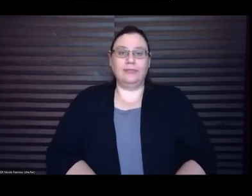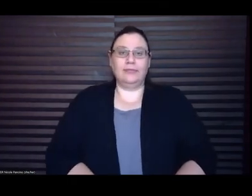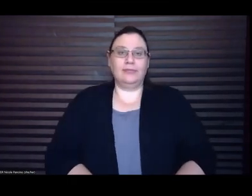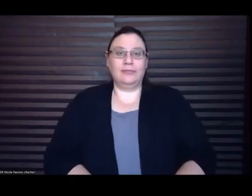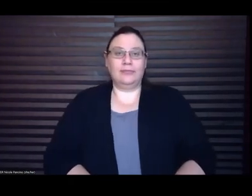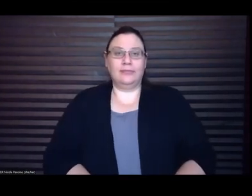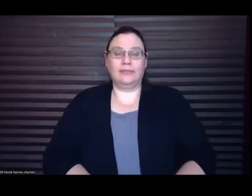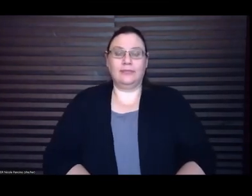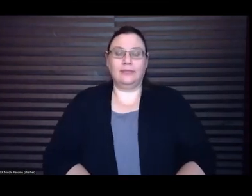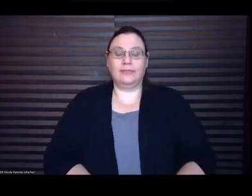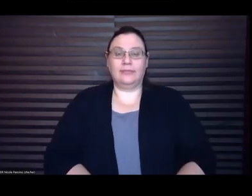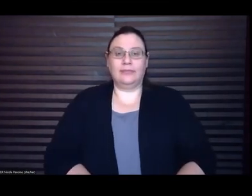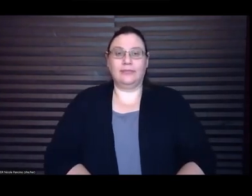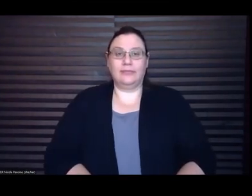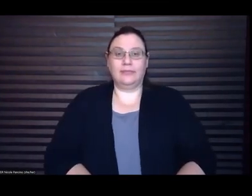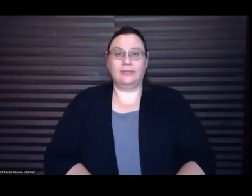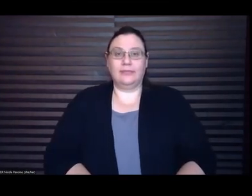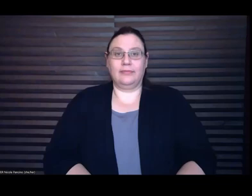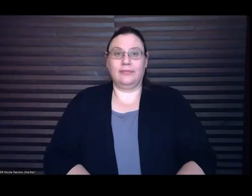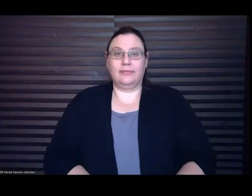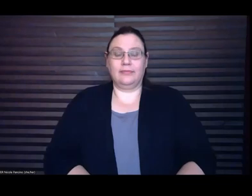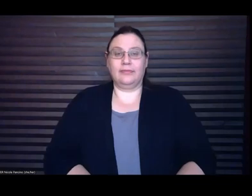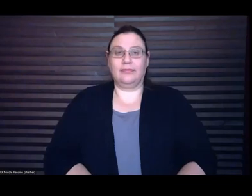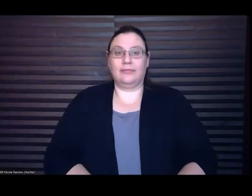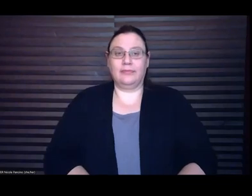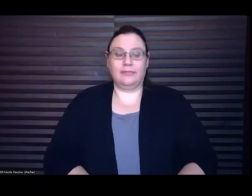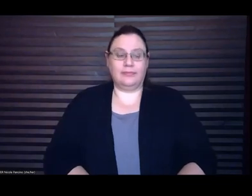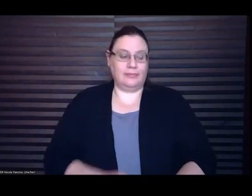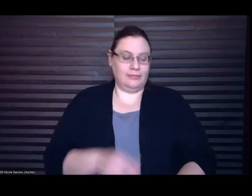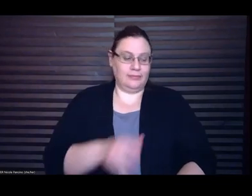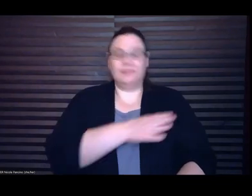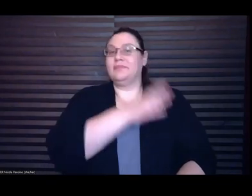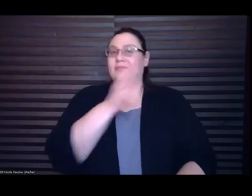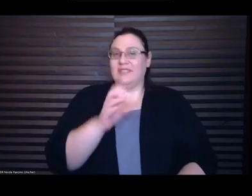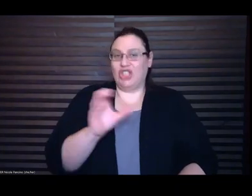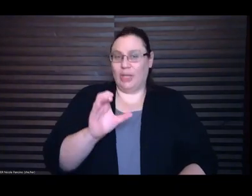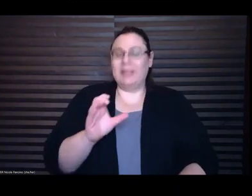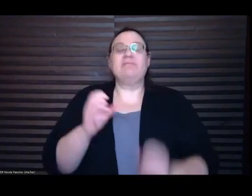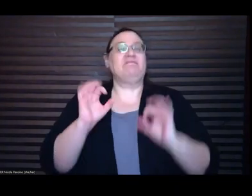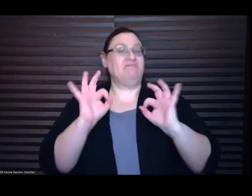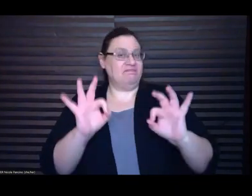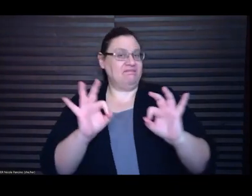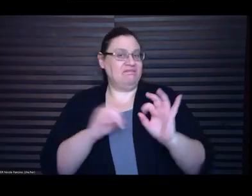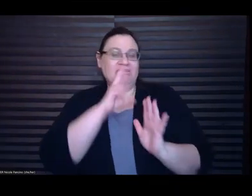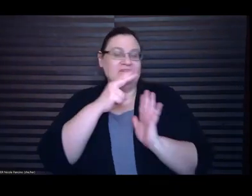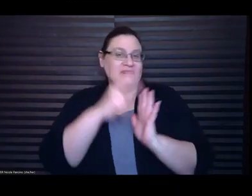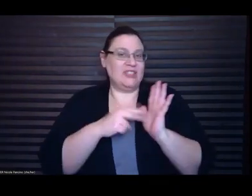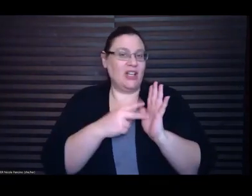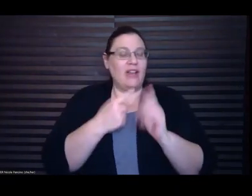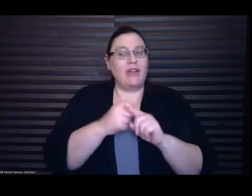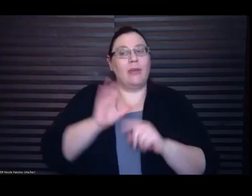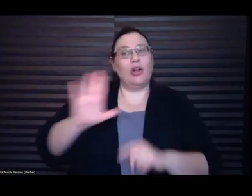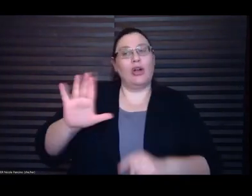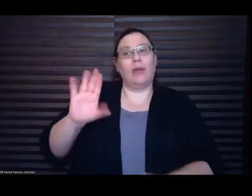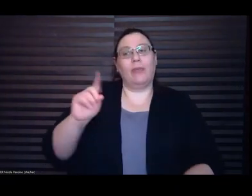I am going to be reading from Herbadi and Other Parties, from the first story in the collection, The Husband's Stitch.